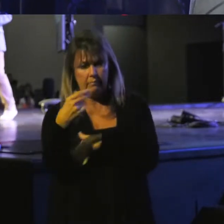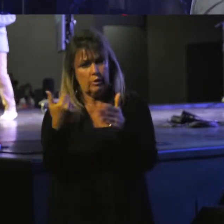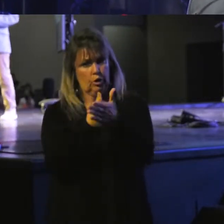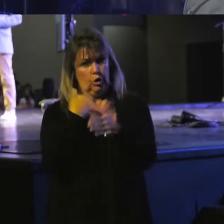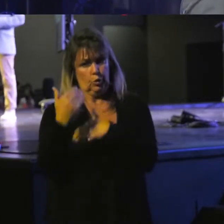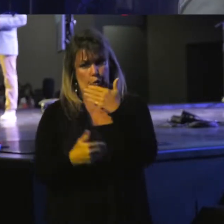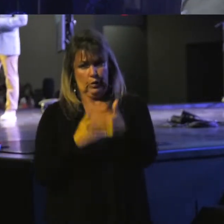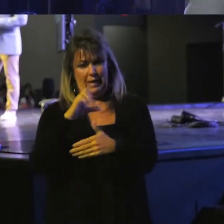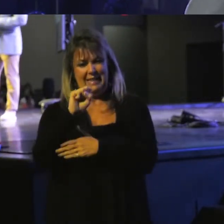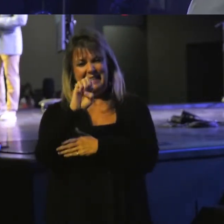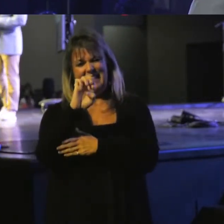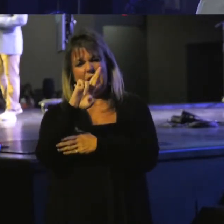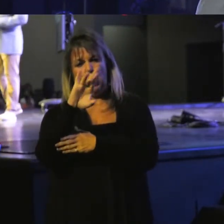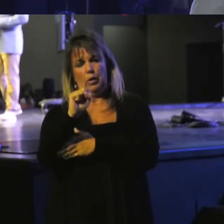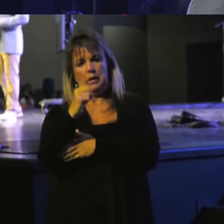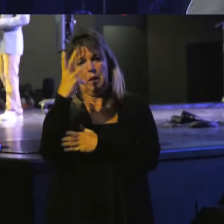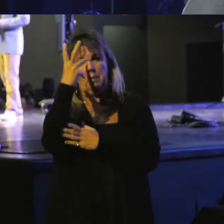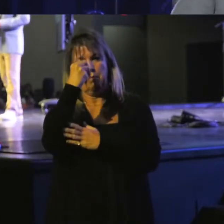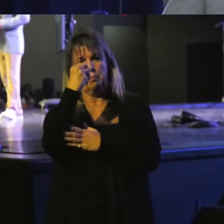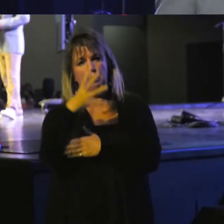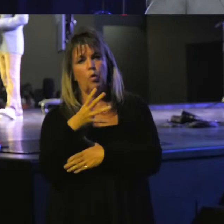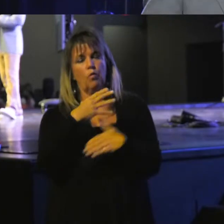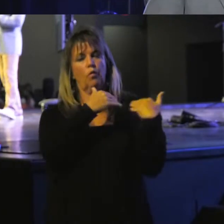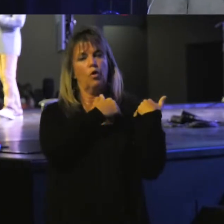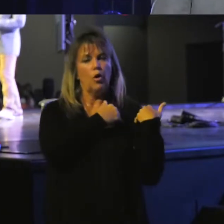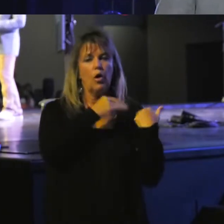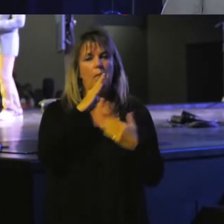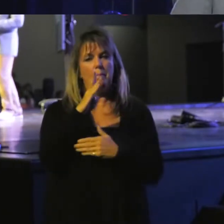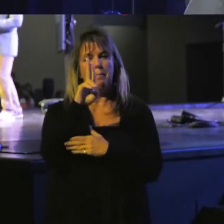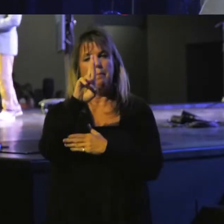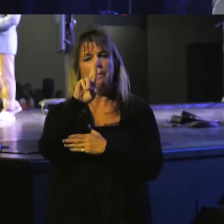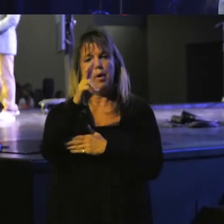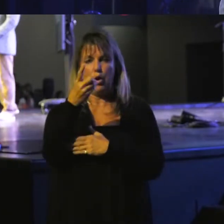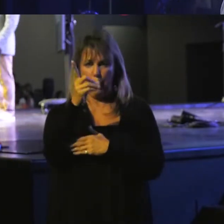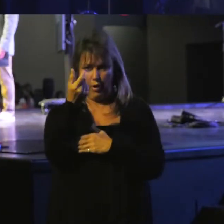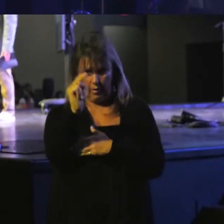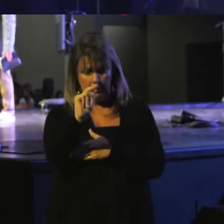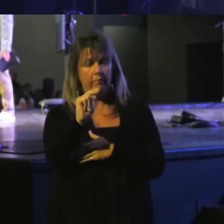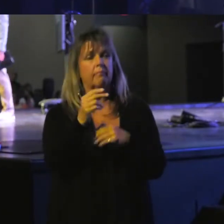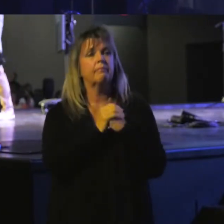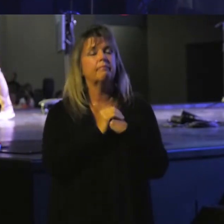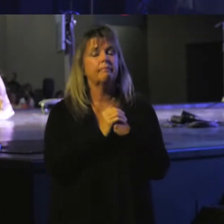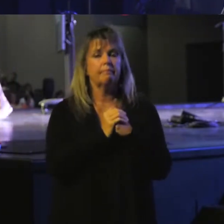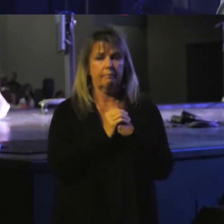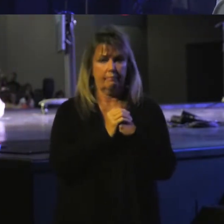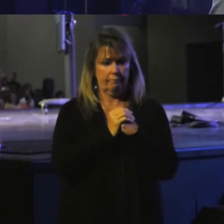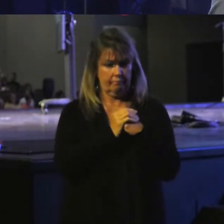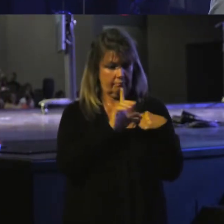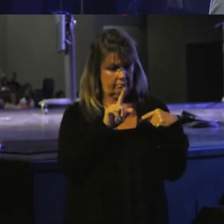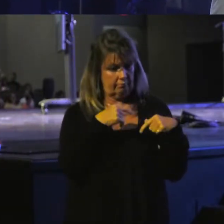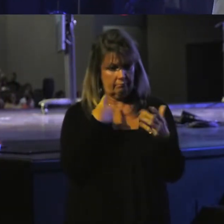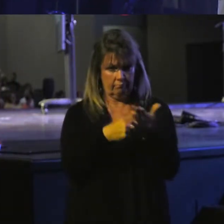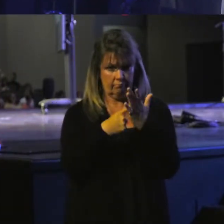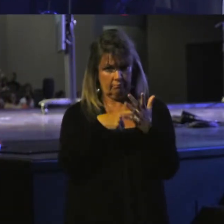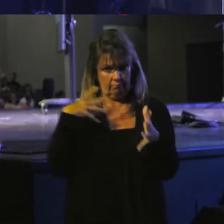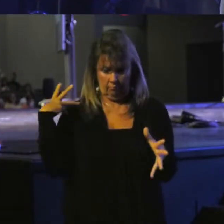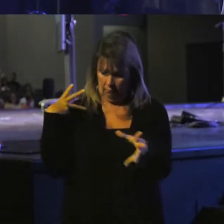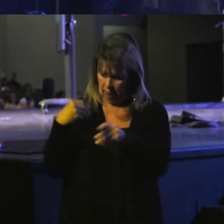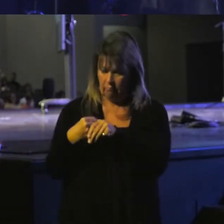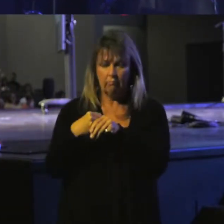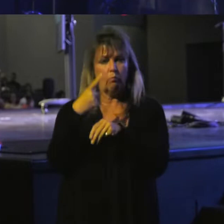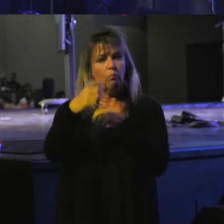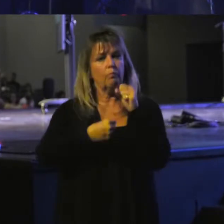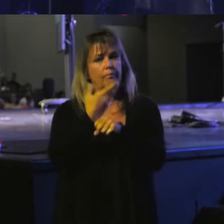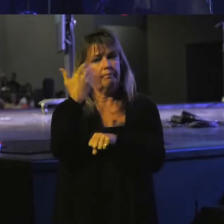you today called Beautiful Burden. Before I do though, let me just remind you where we've been. A year ago, last August,